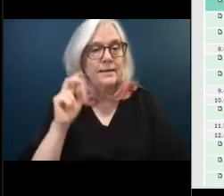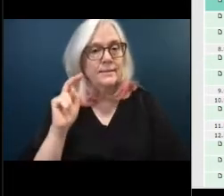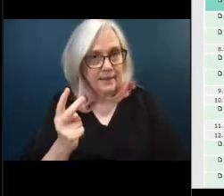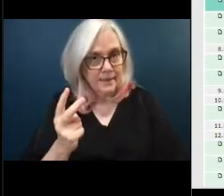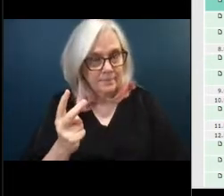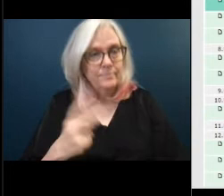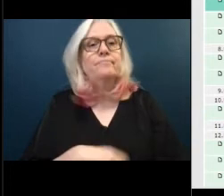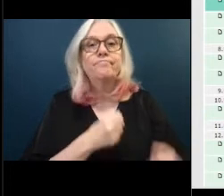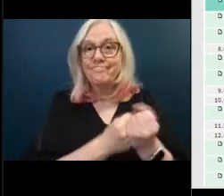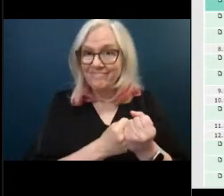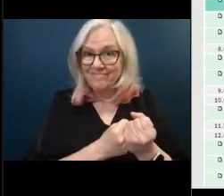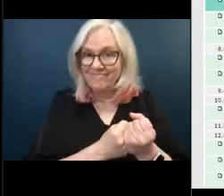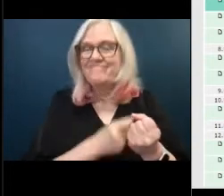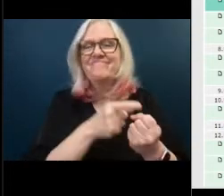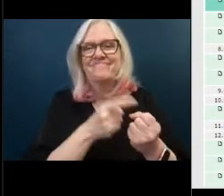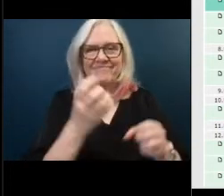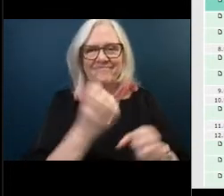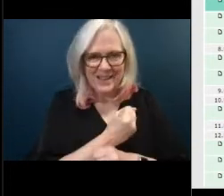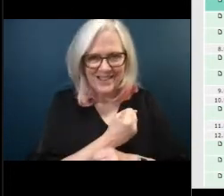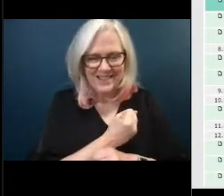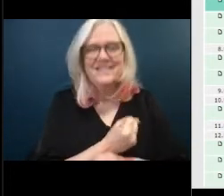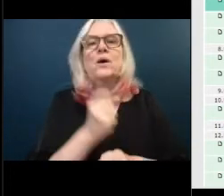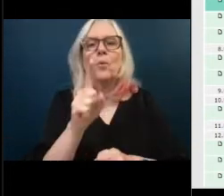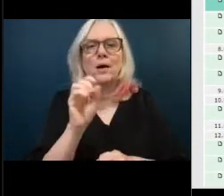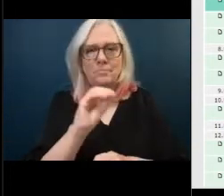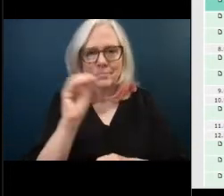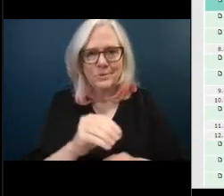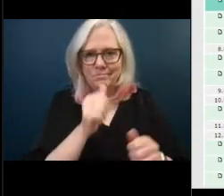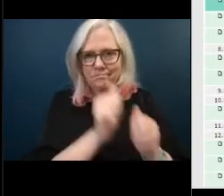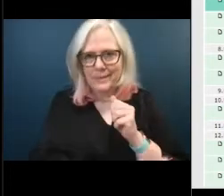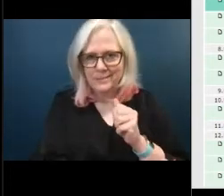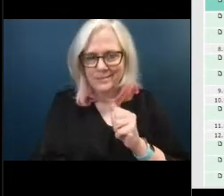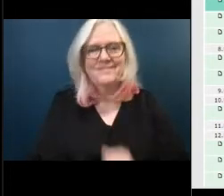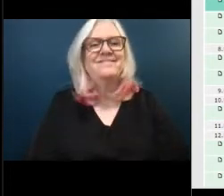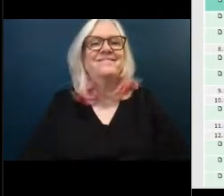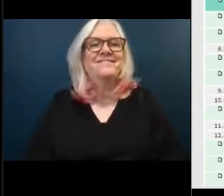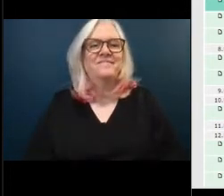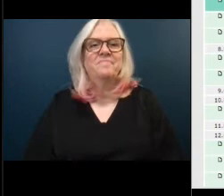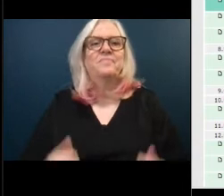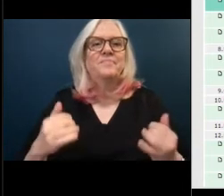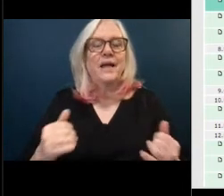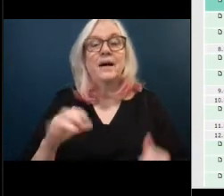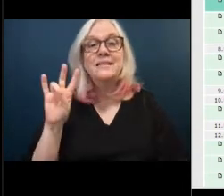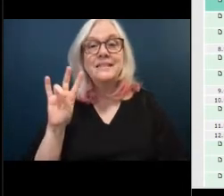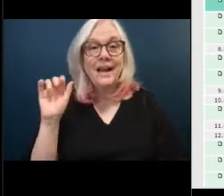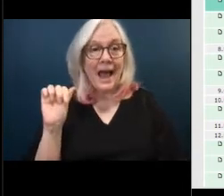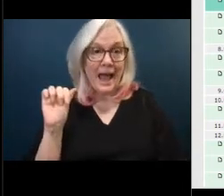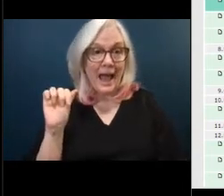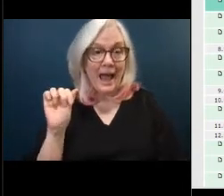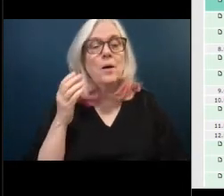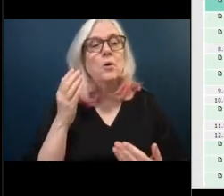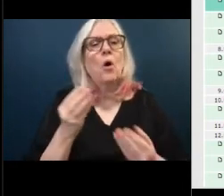no the eyes have it the motion passes unanimously uh we're now going to address item 7a proposed resolution number